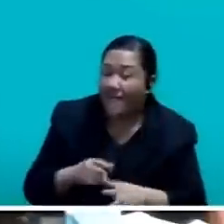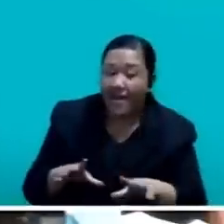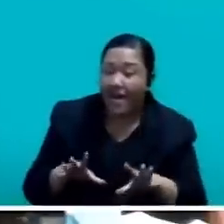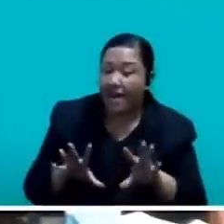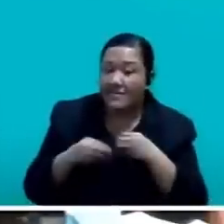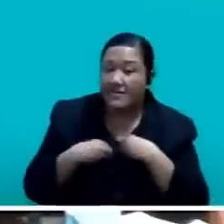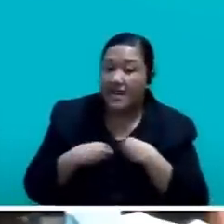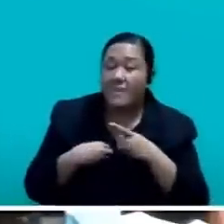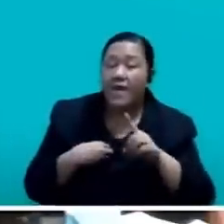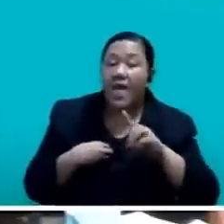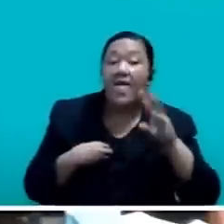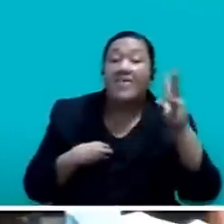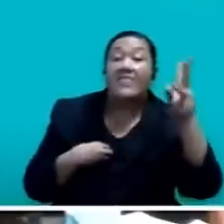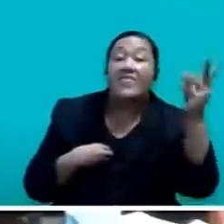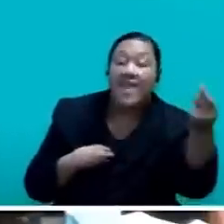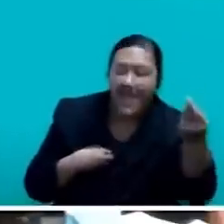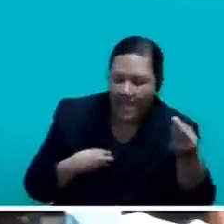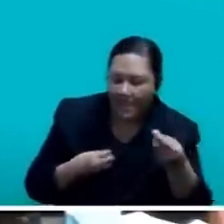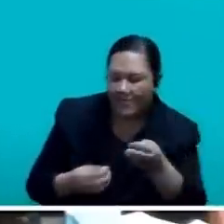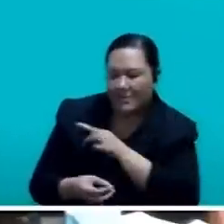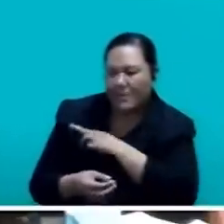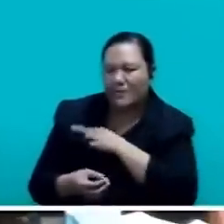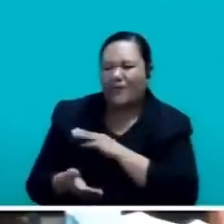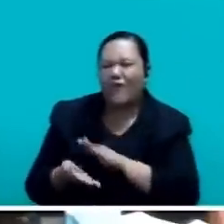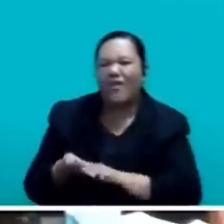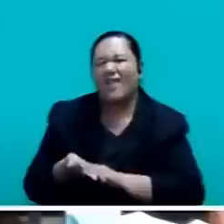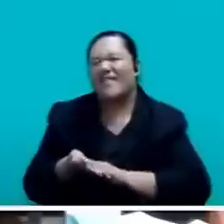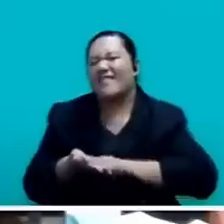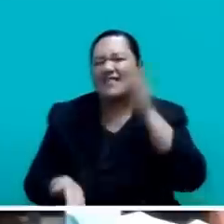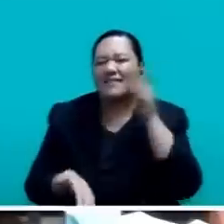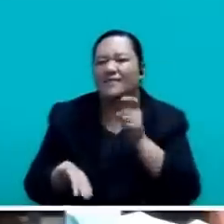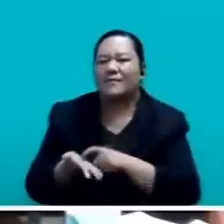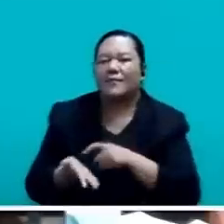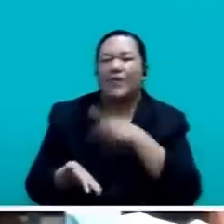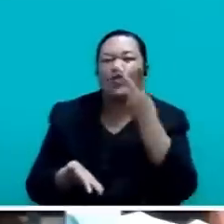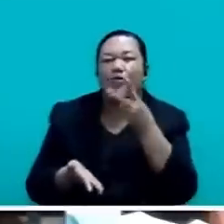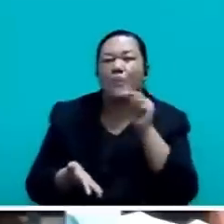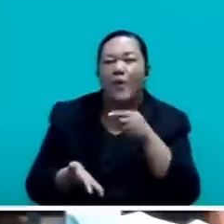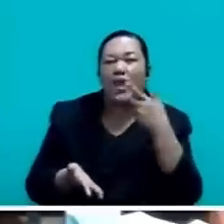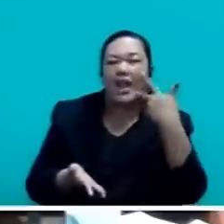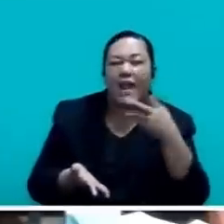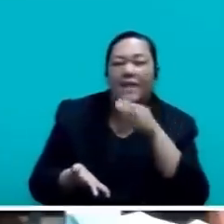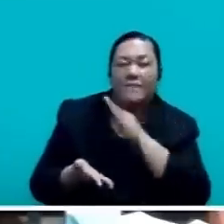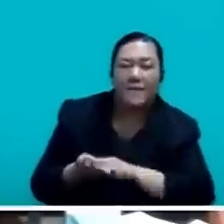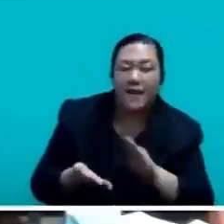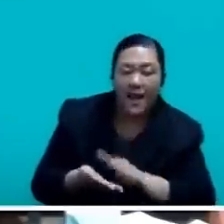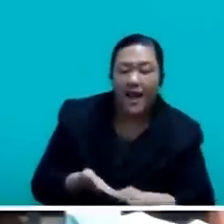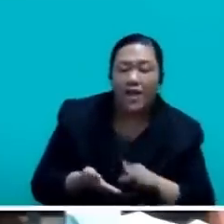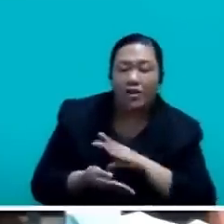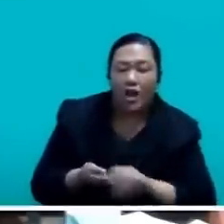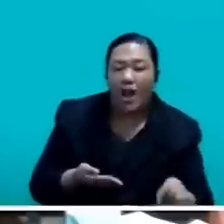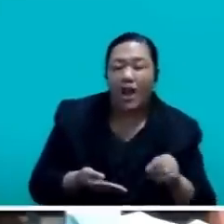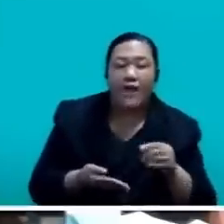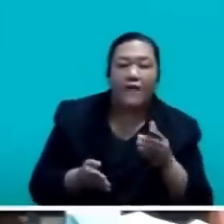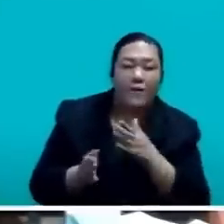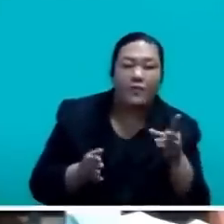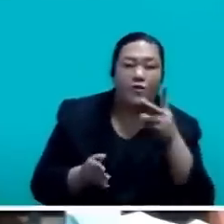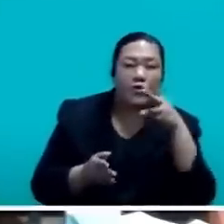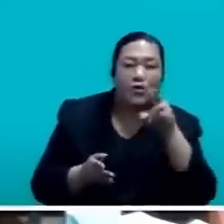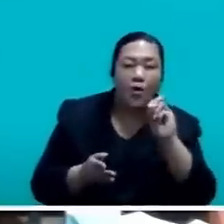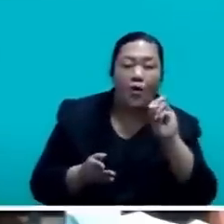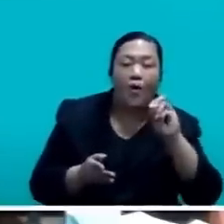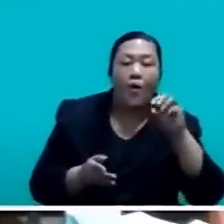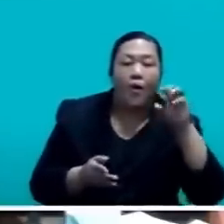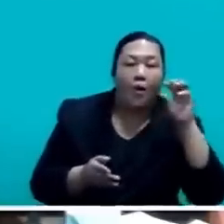for the increase of that national debt from around 2.8 billion dollars in 2006 to approximately